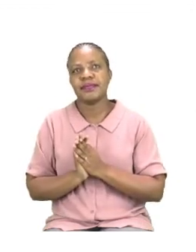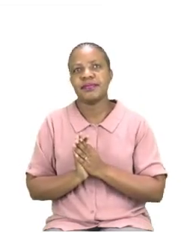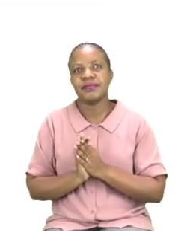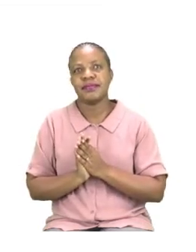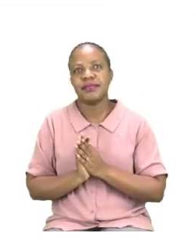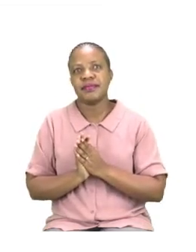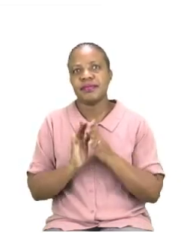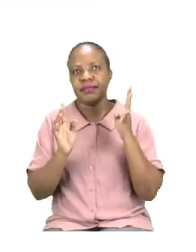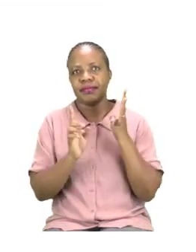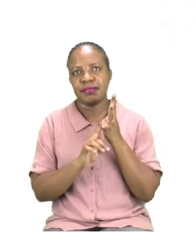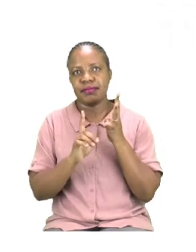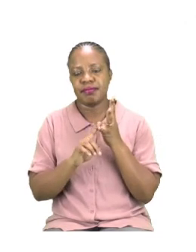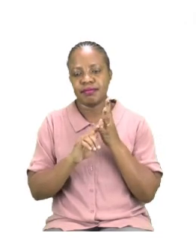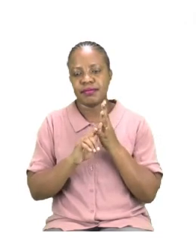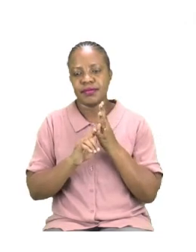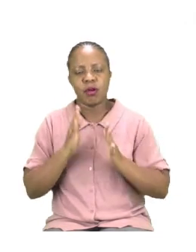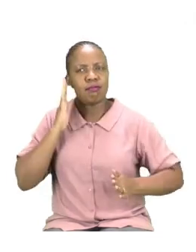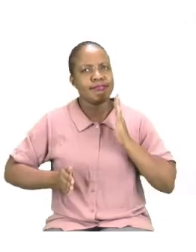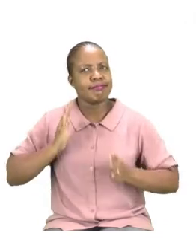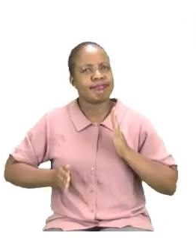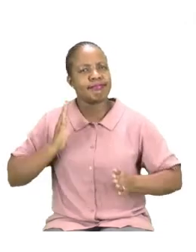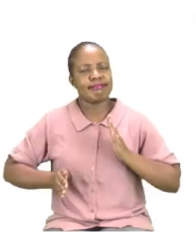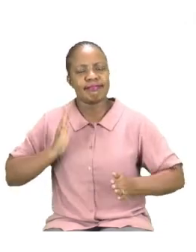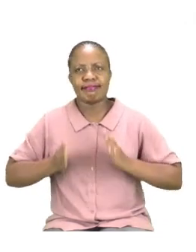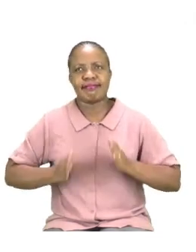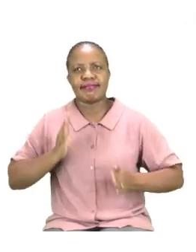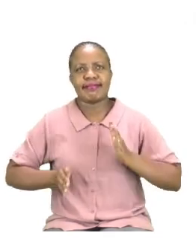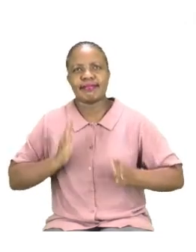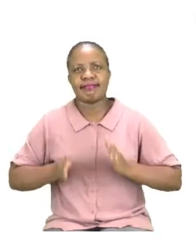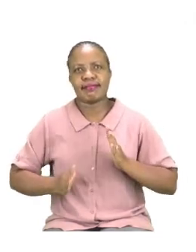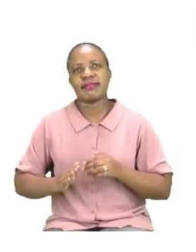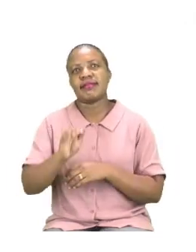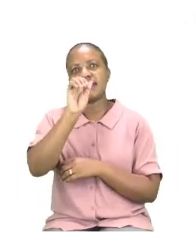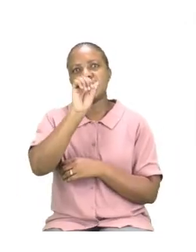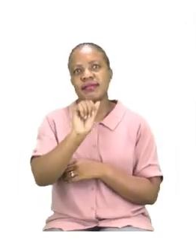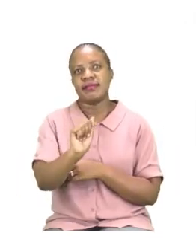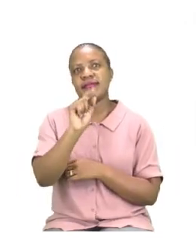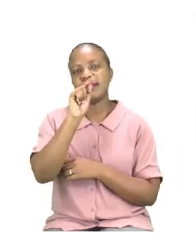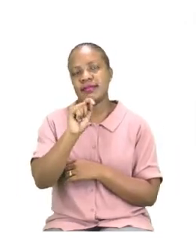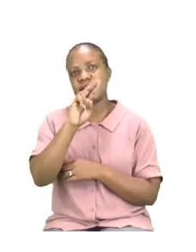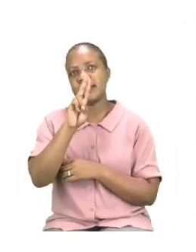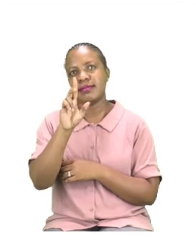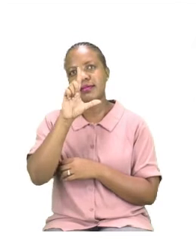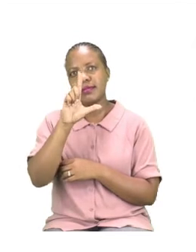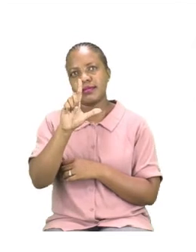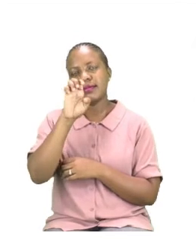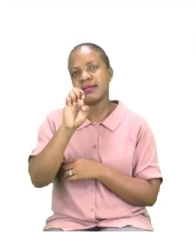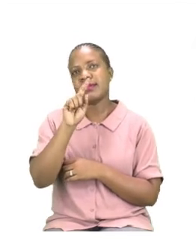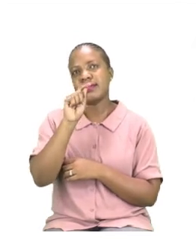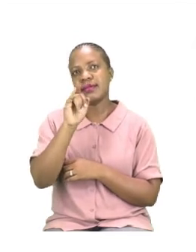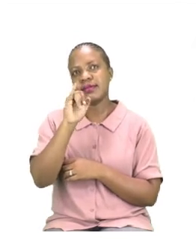is athletics. Athletics. Everybody, let us say